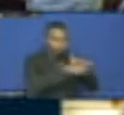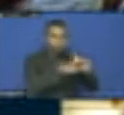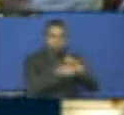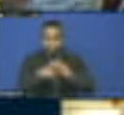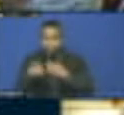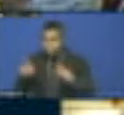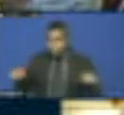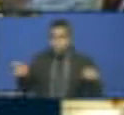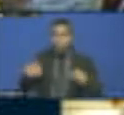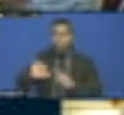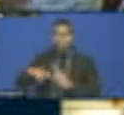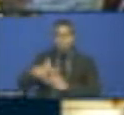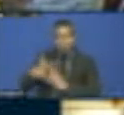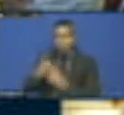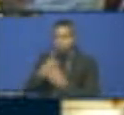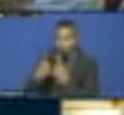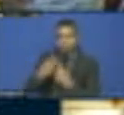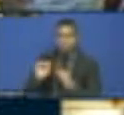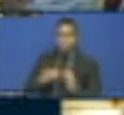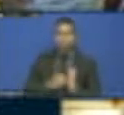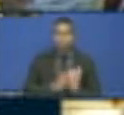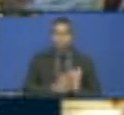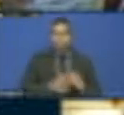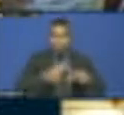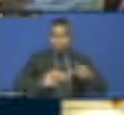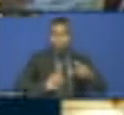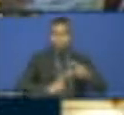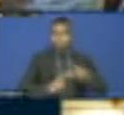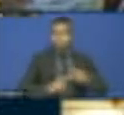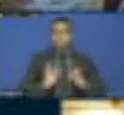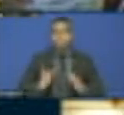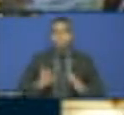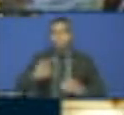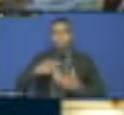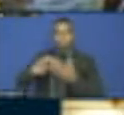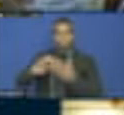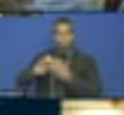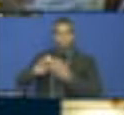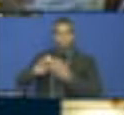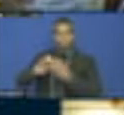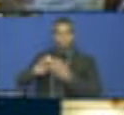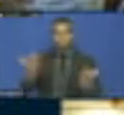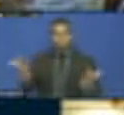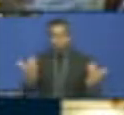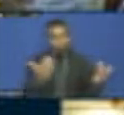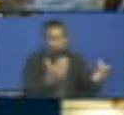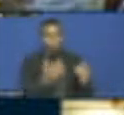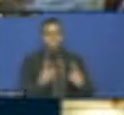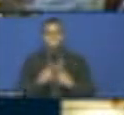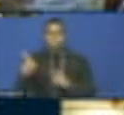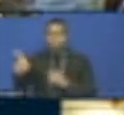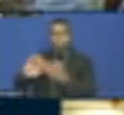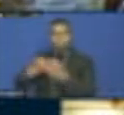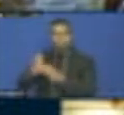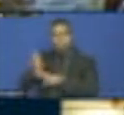authorities, and we take ownership of the SDGs, we will not need to worry about targets for 2030. Because